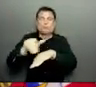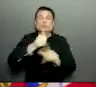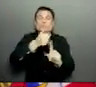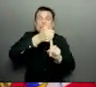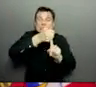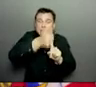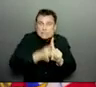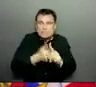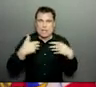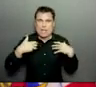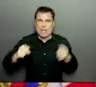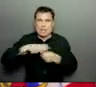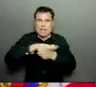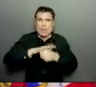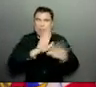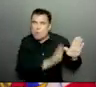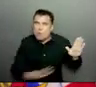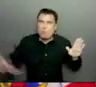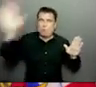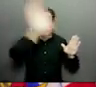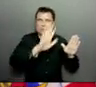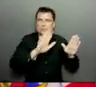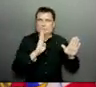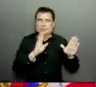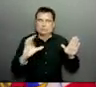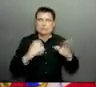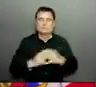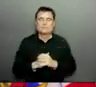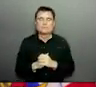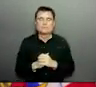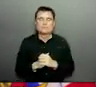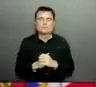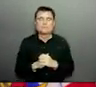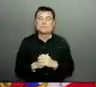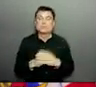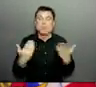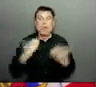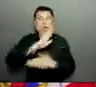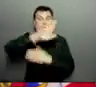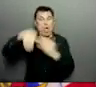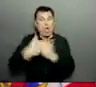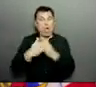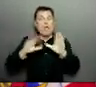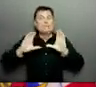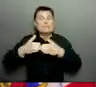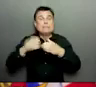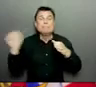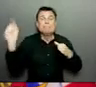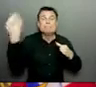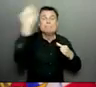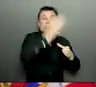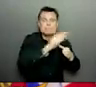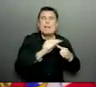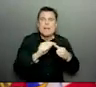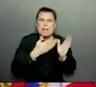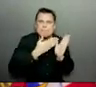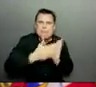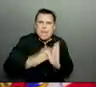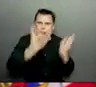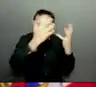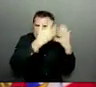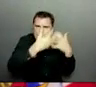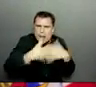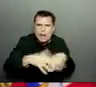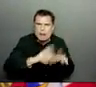and in Fraser Health, teams in the other health regions are preparing, even as we speak, to get immunization clinics